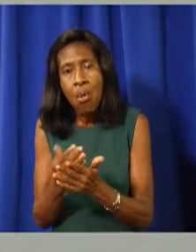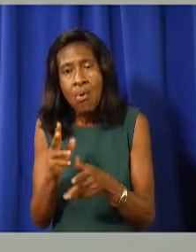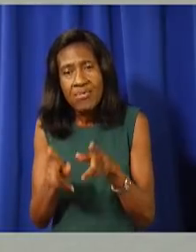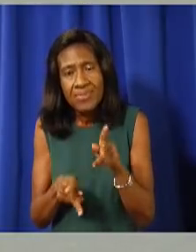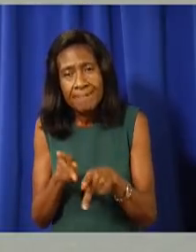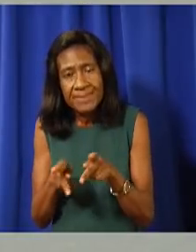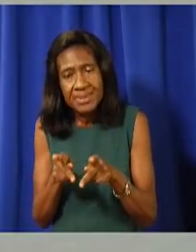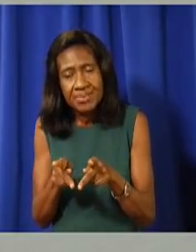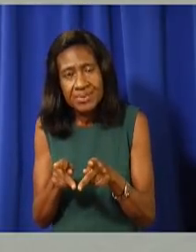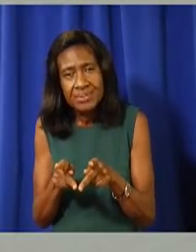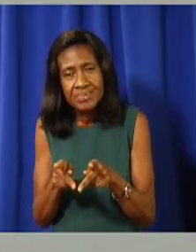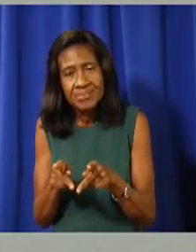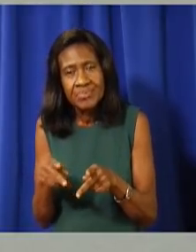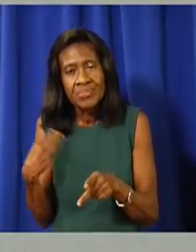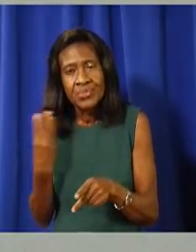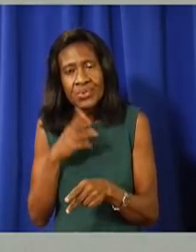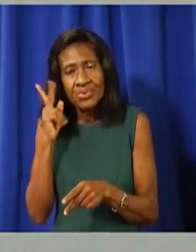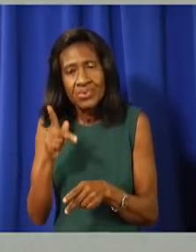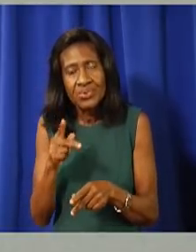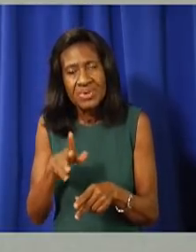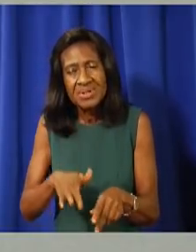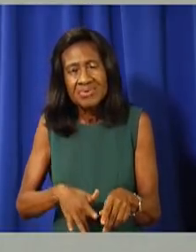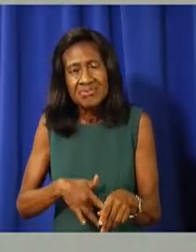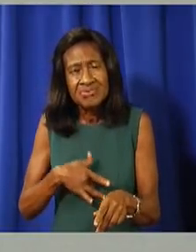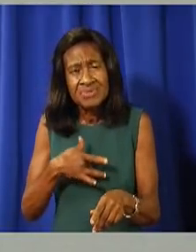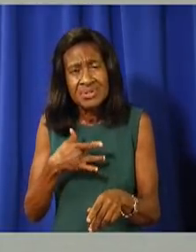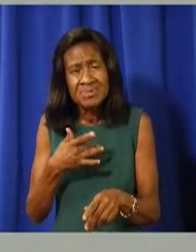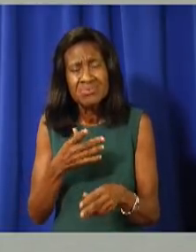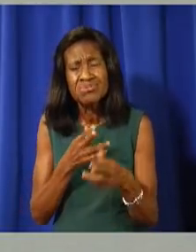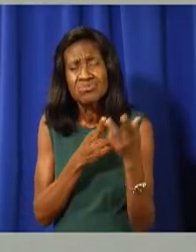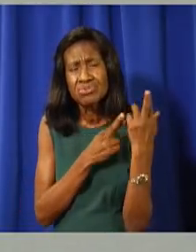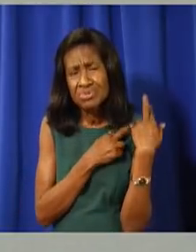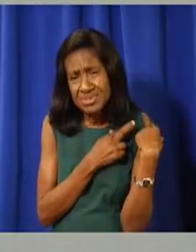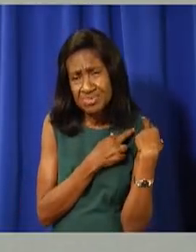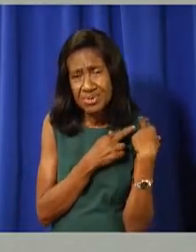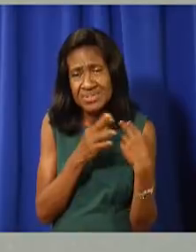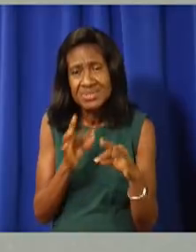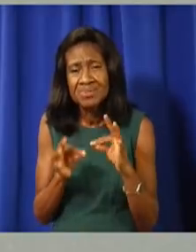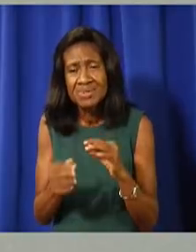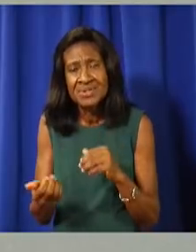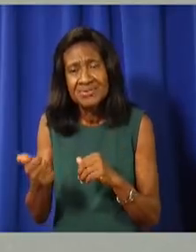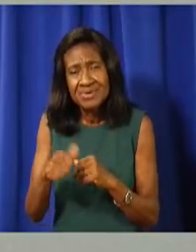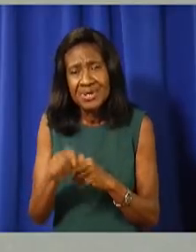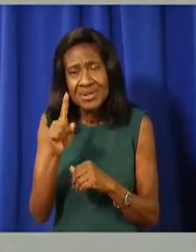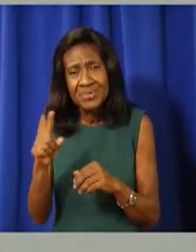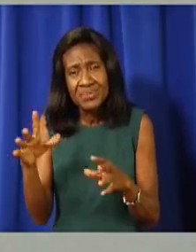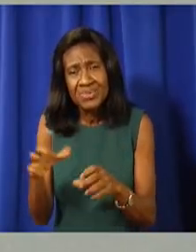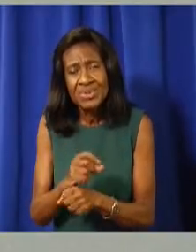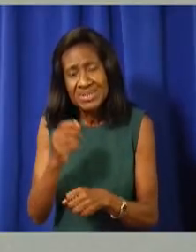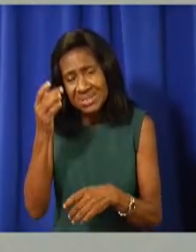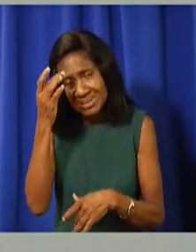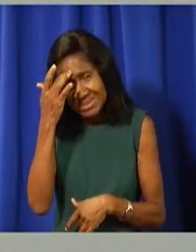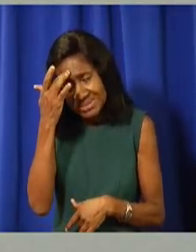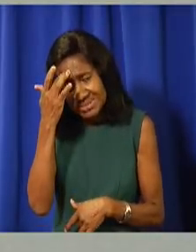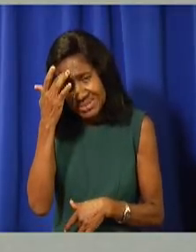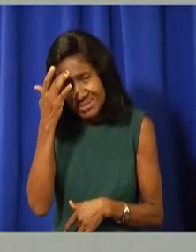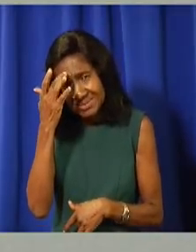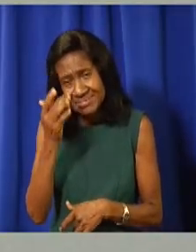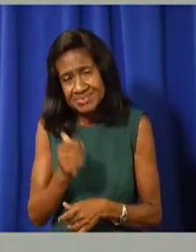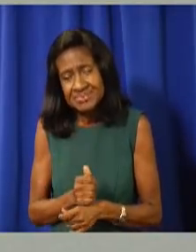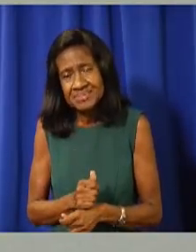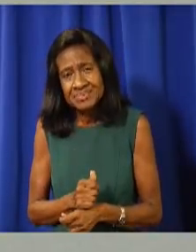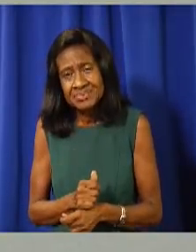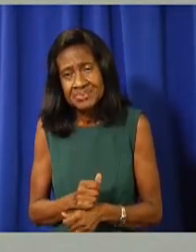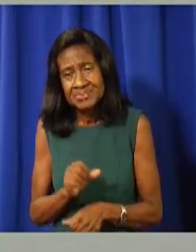tremendous sense of responsibility for anybody to get sick, whether they're civil service or public service or the general public. Um,